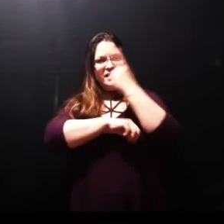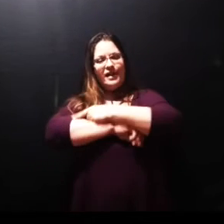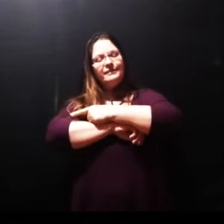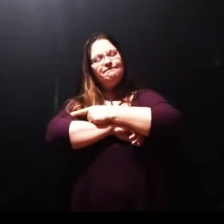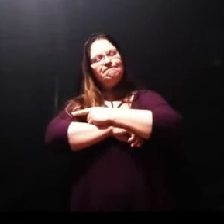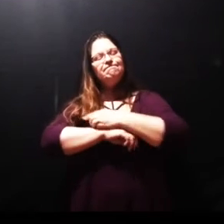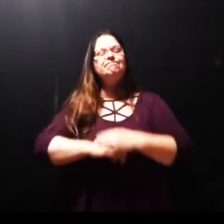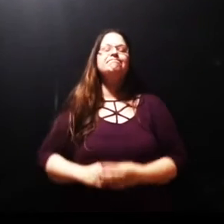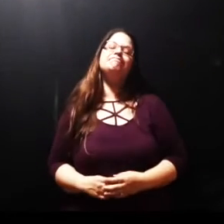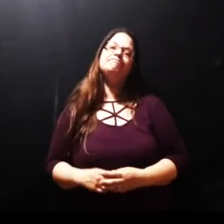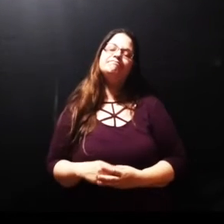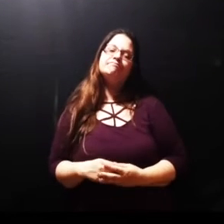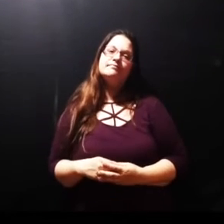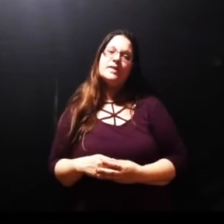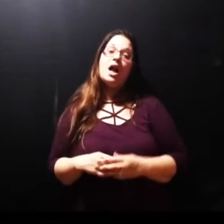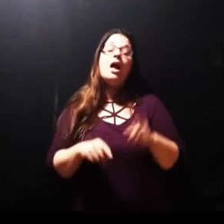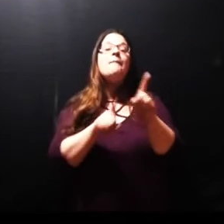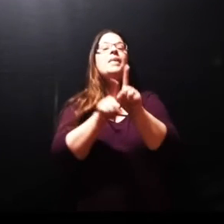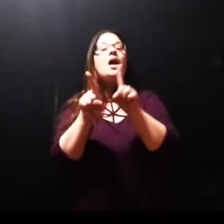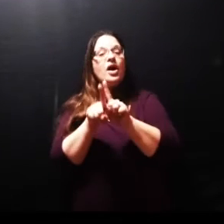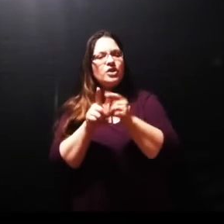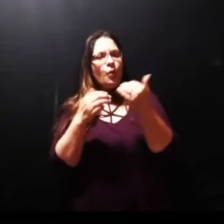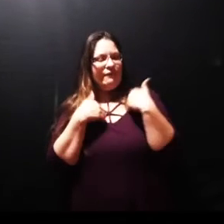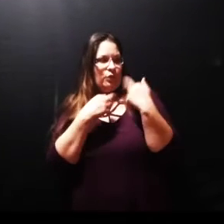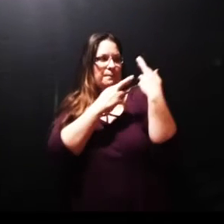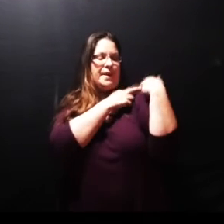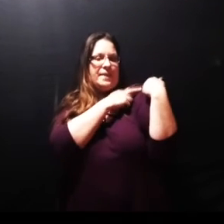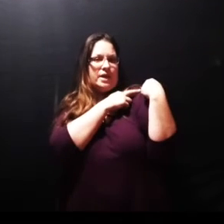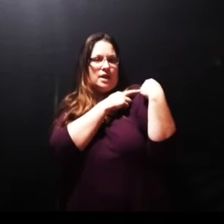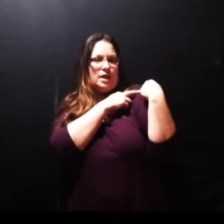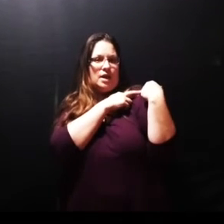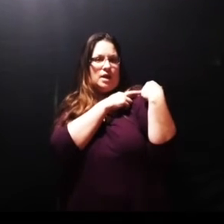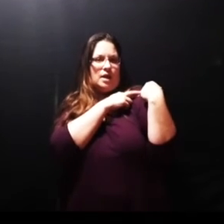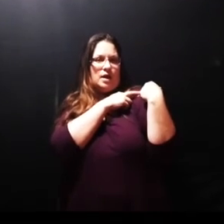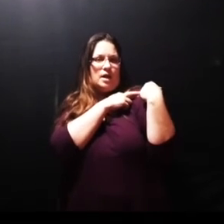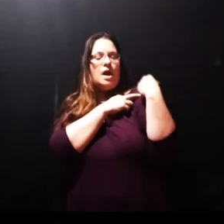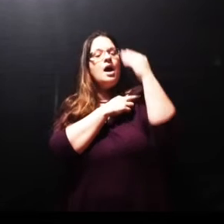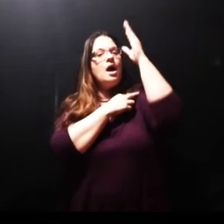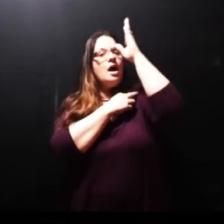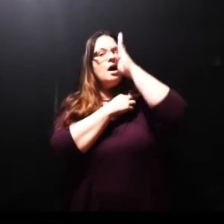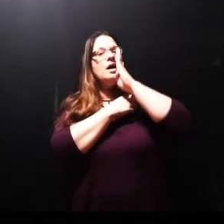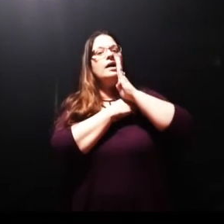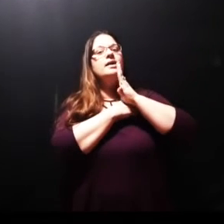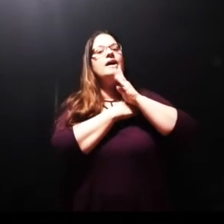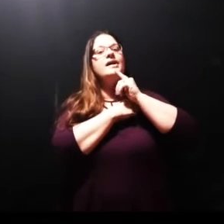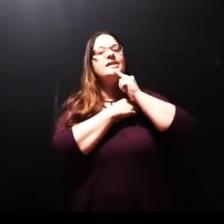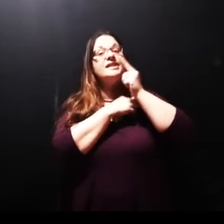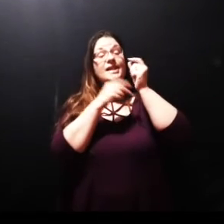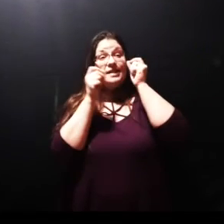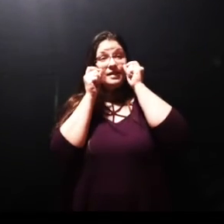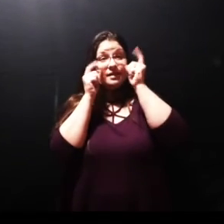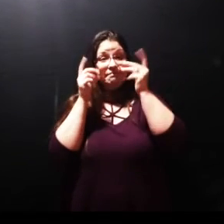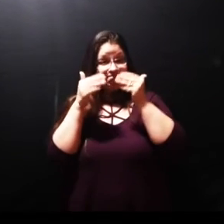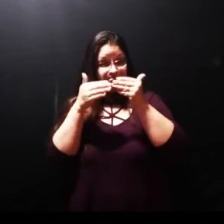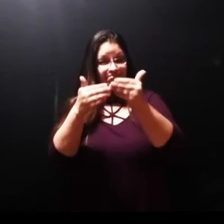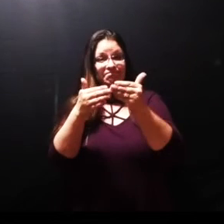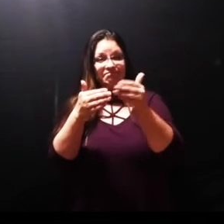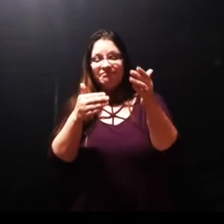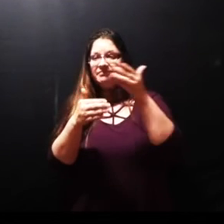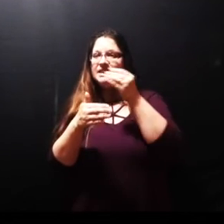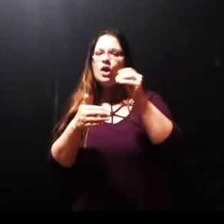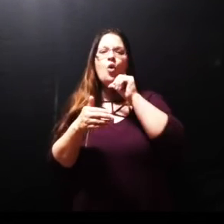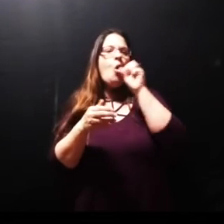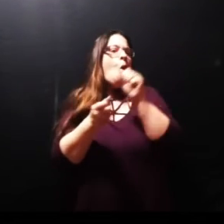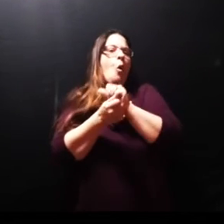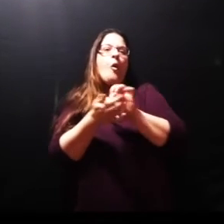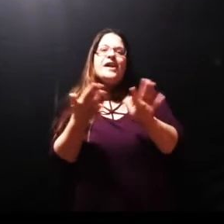with that little miracle comes a commission and that is don't waste this day that I'm giving to you and part of the way that you